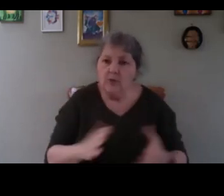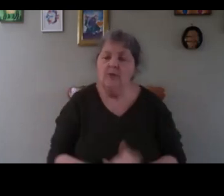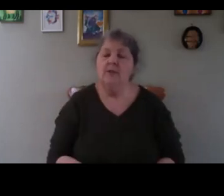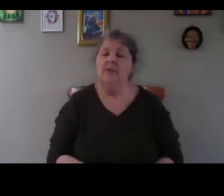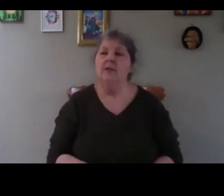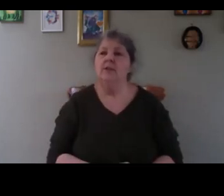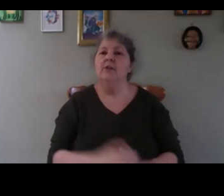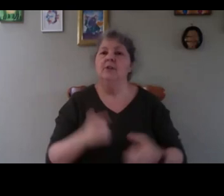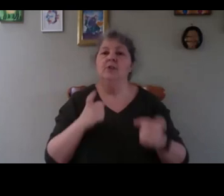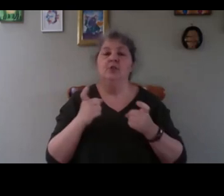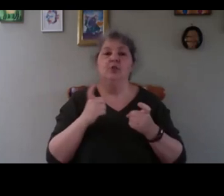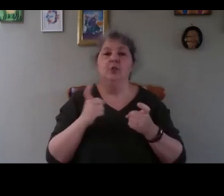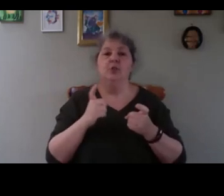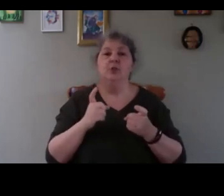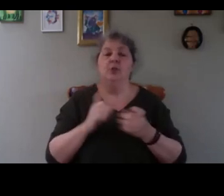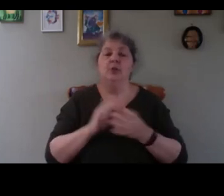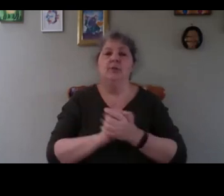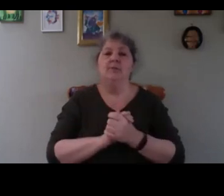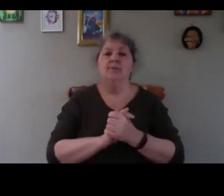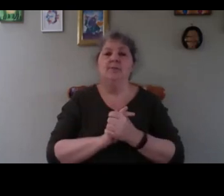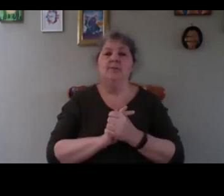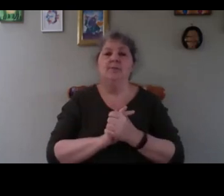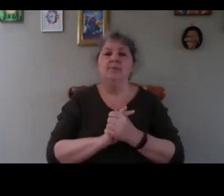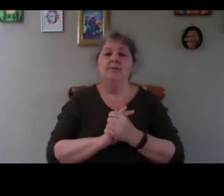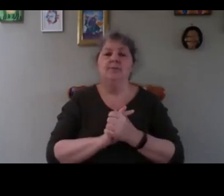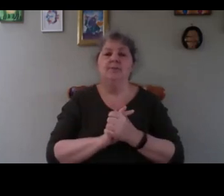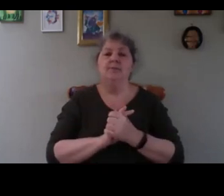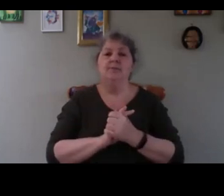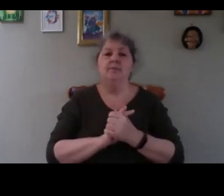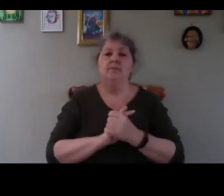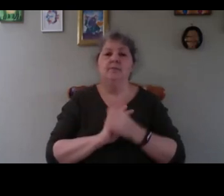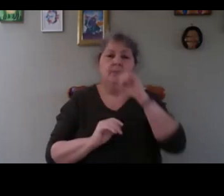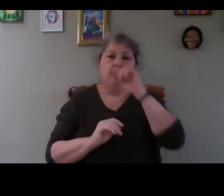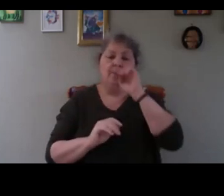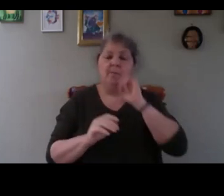the way to replace it first of all is to